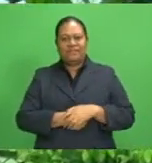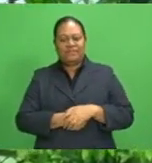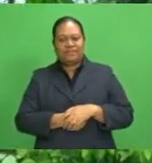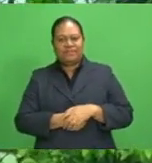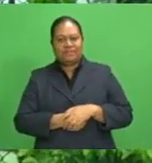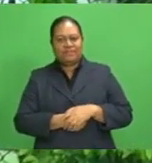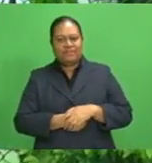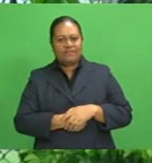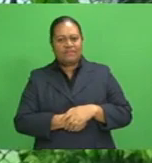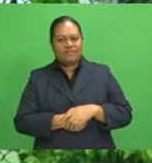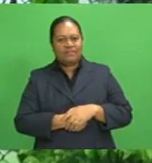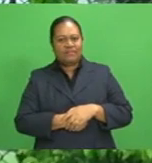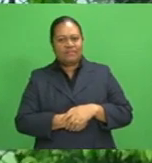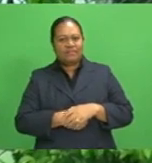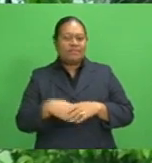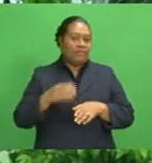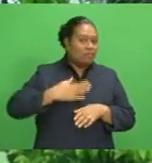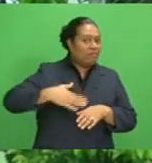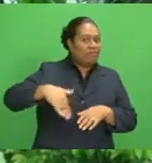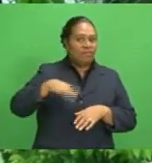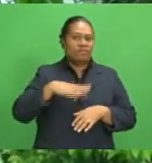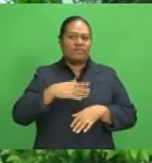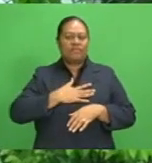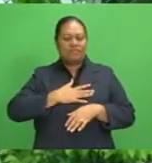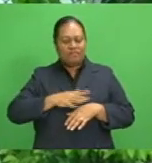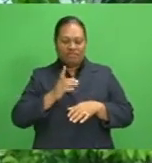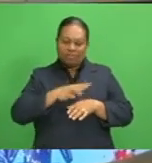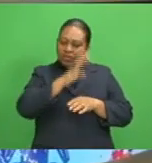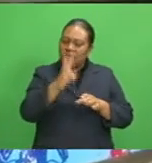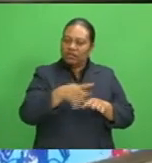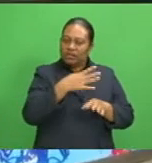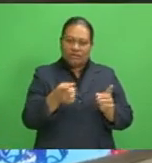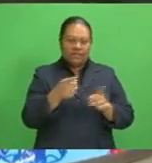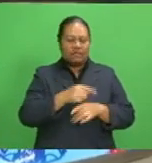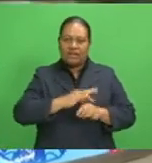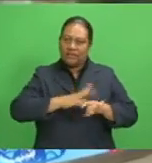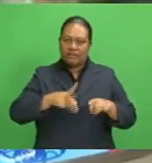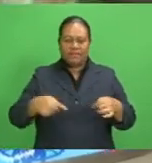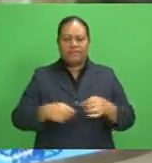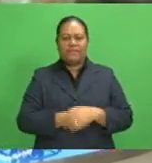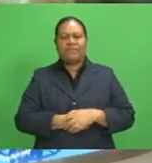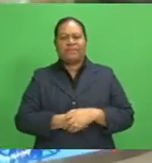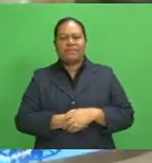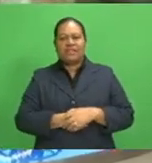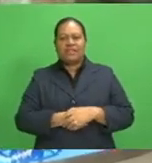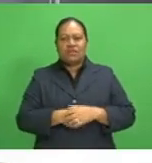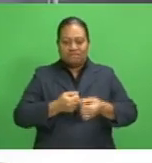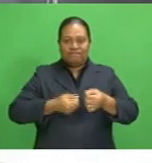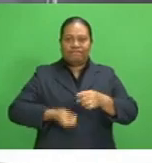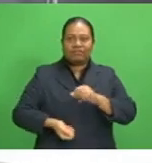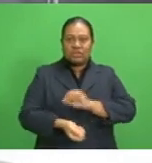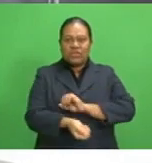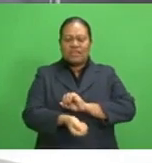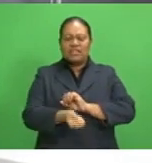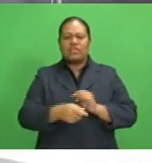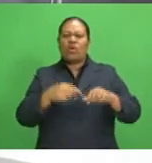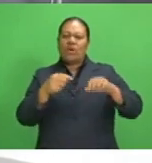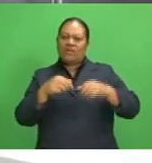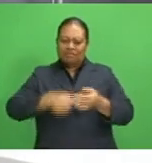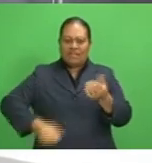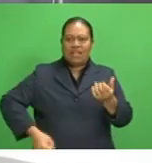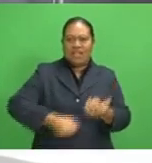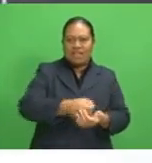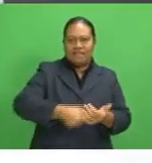everybody will be doing the spot checks. Along with rugby, football and cricket, AFL, bowling,